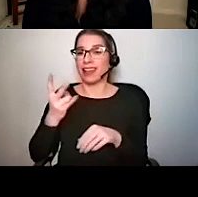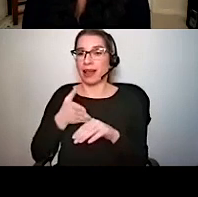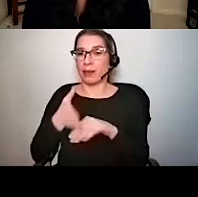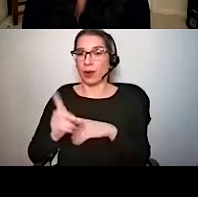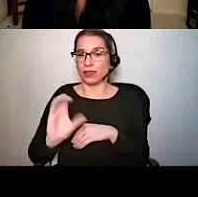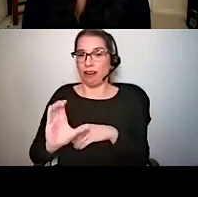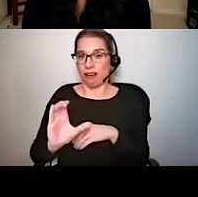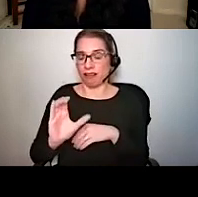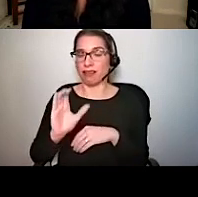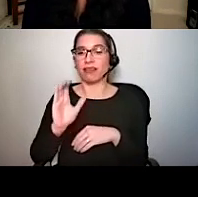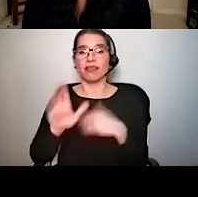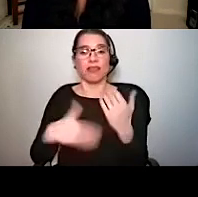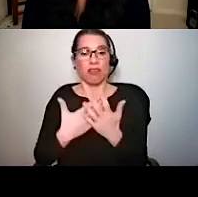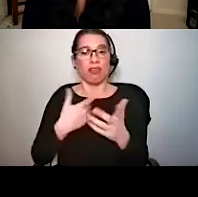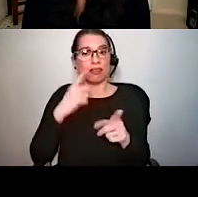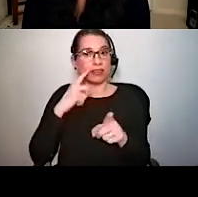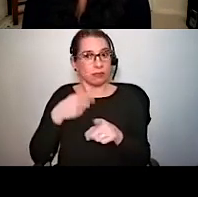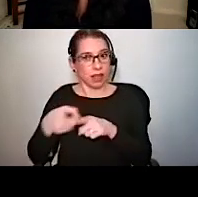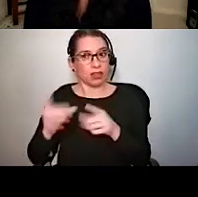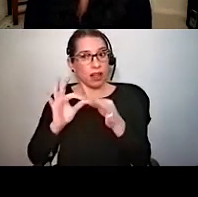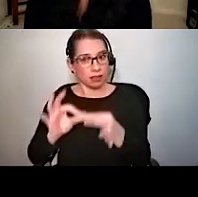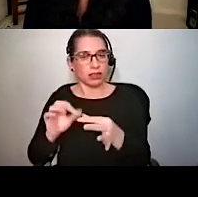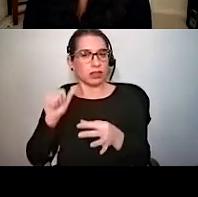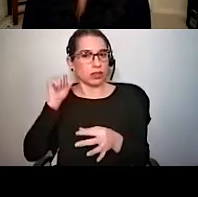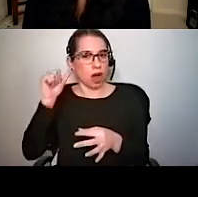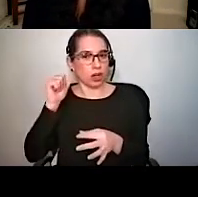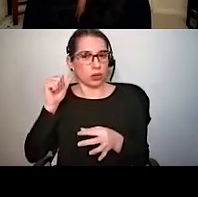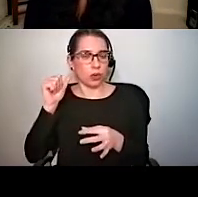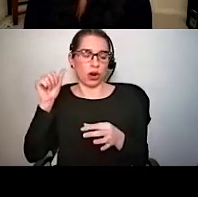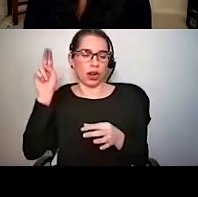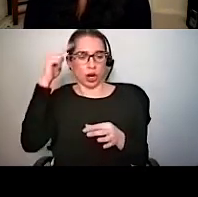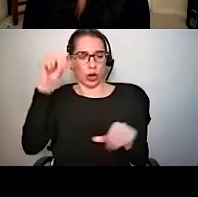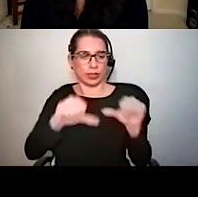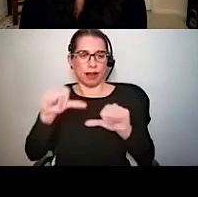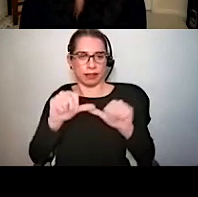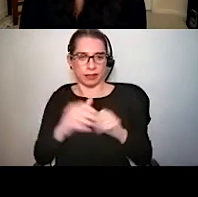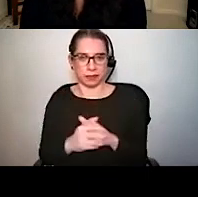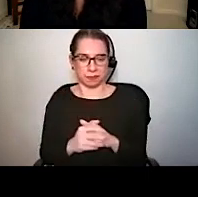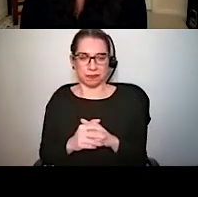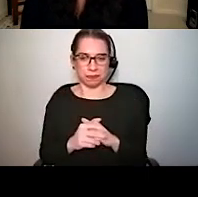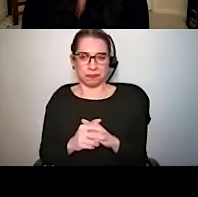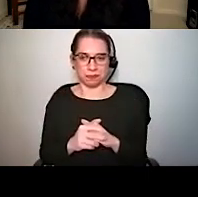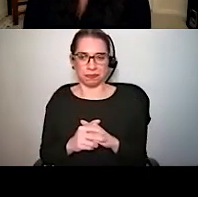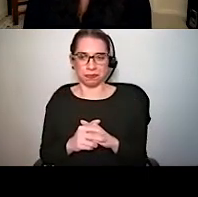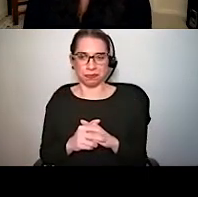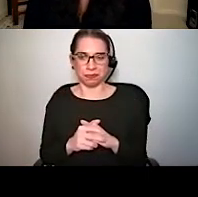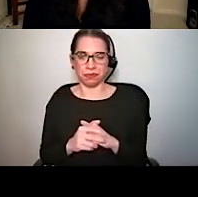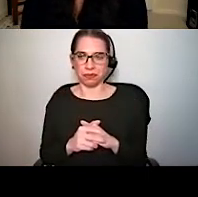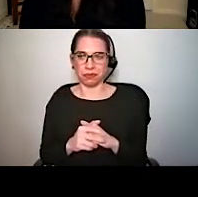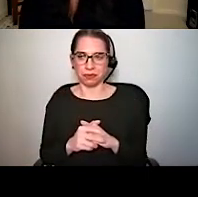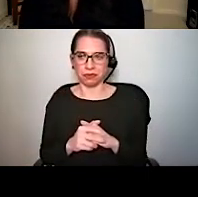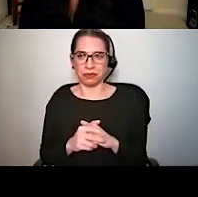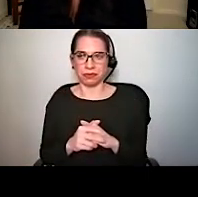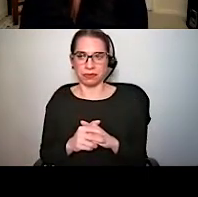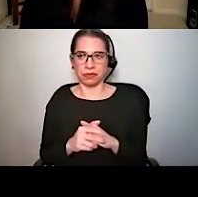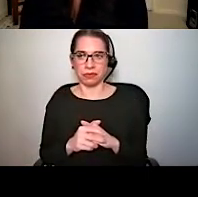specializing in the field of auditory neuroscience. So I guess you could say that I kind